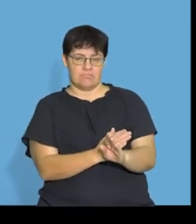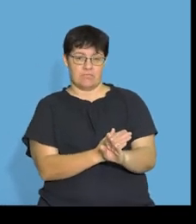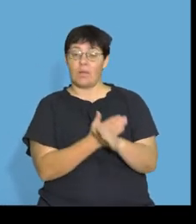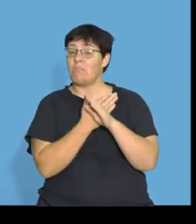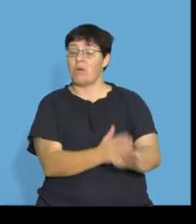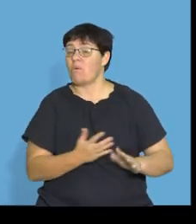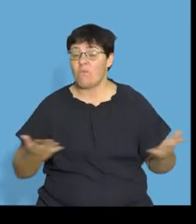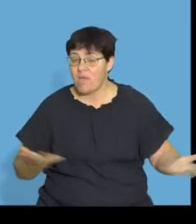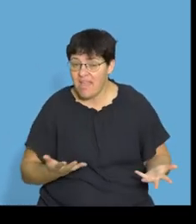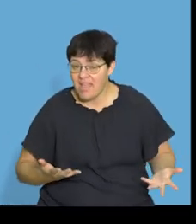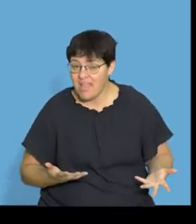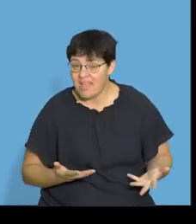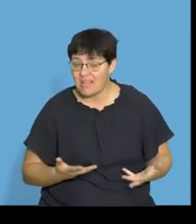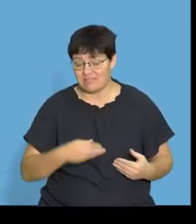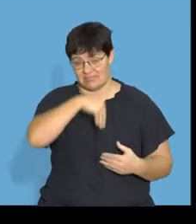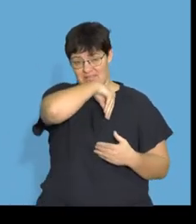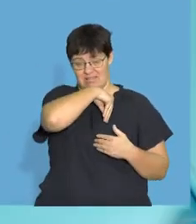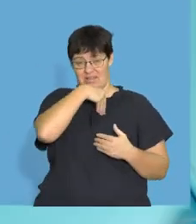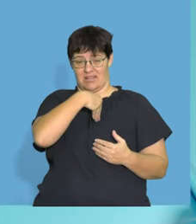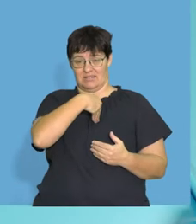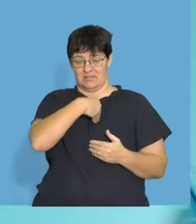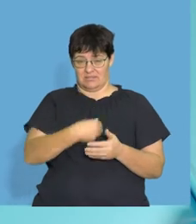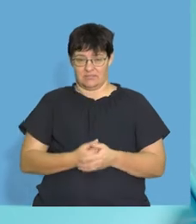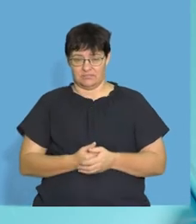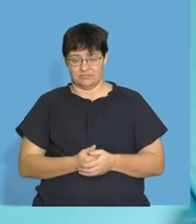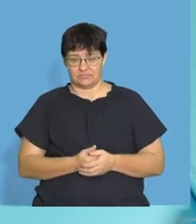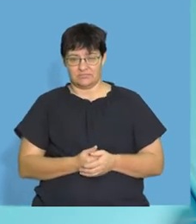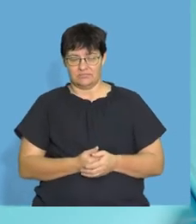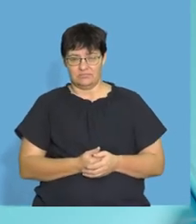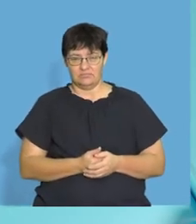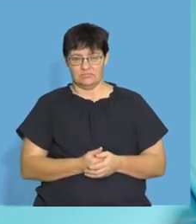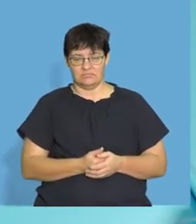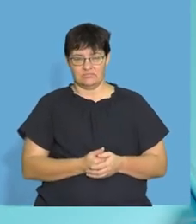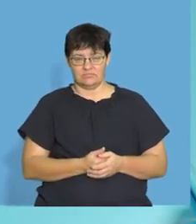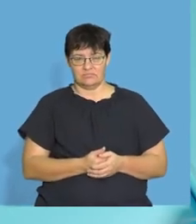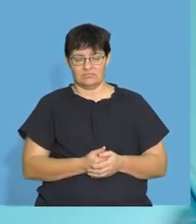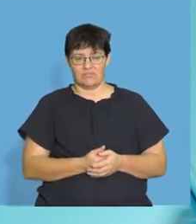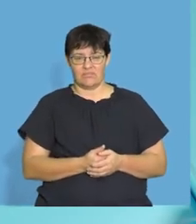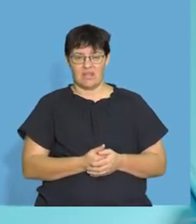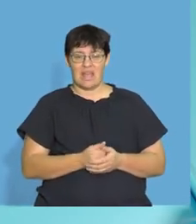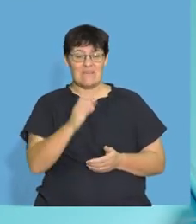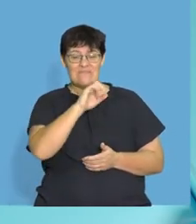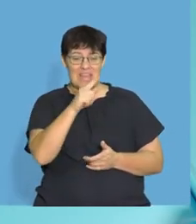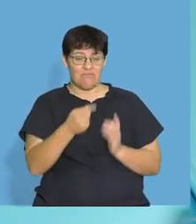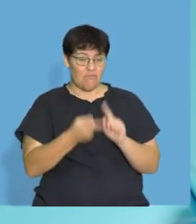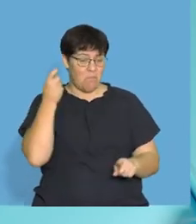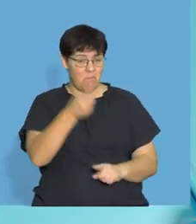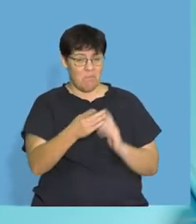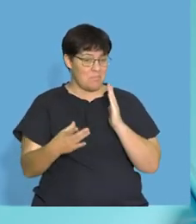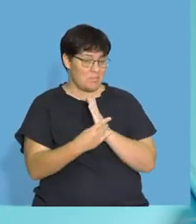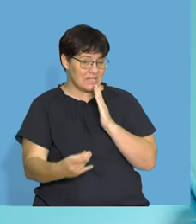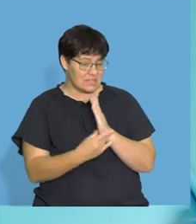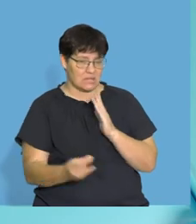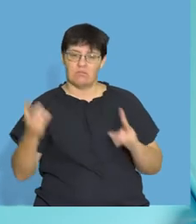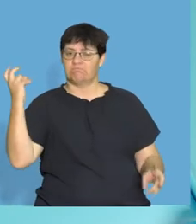our arteries. And where does it block the arteries? In the heart, right? So the meat,